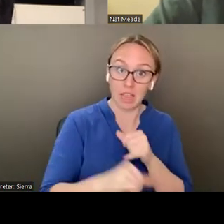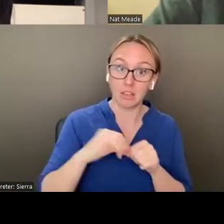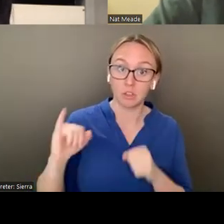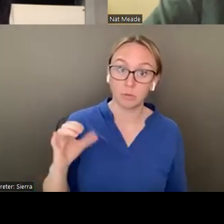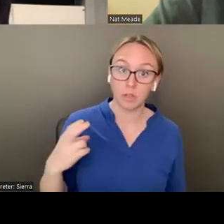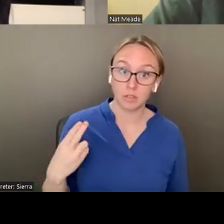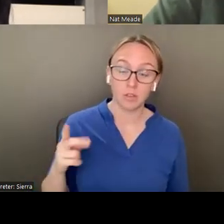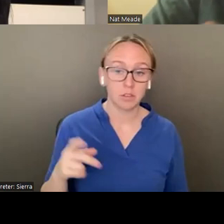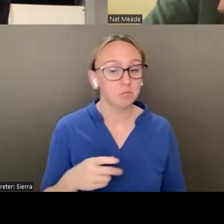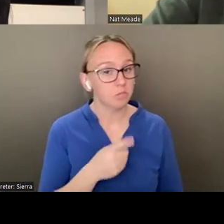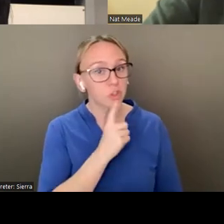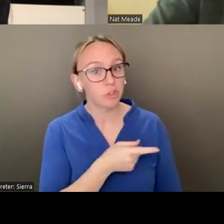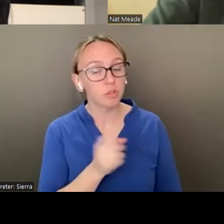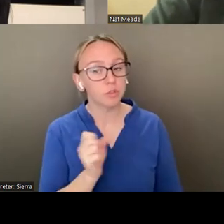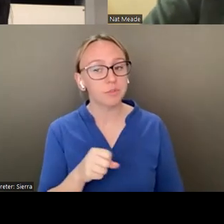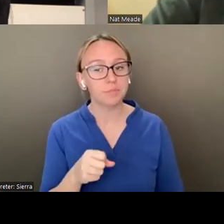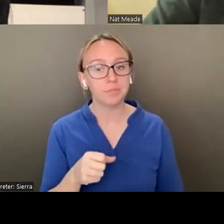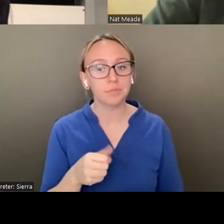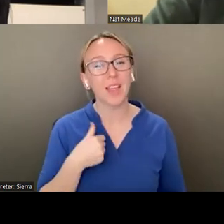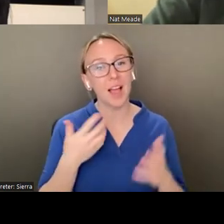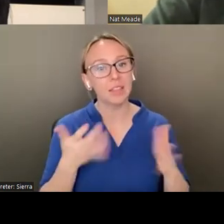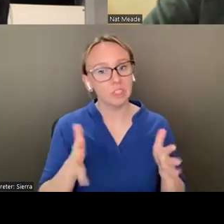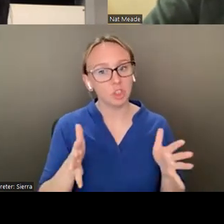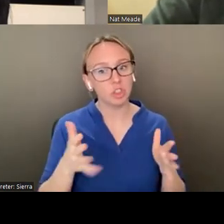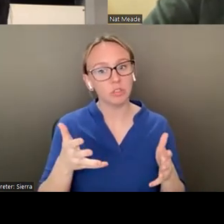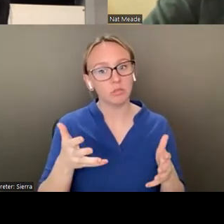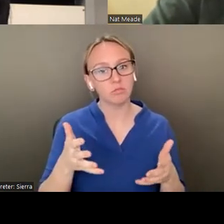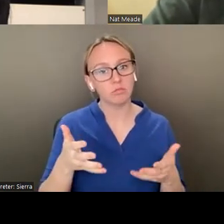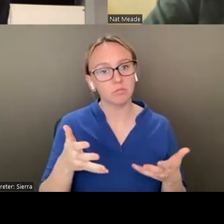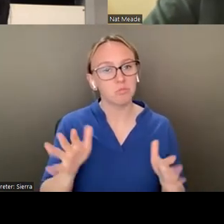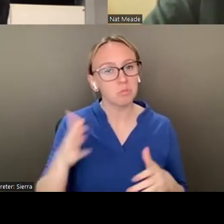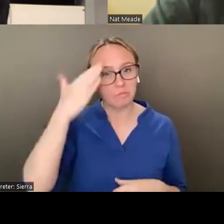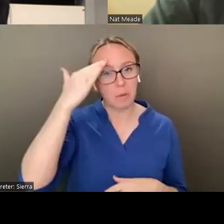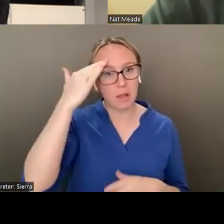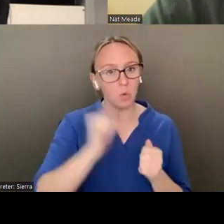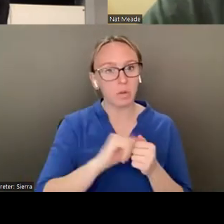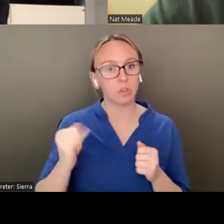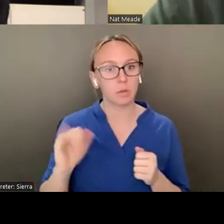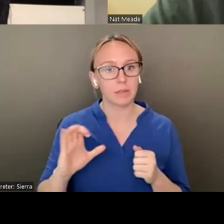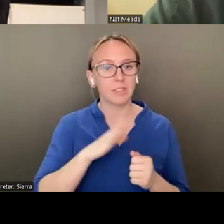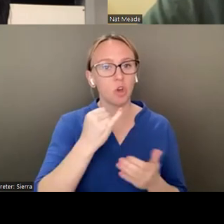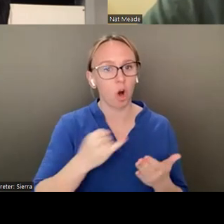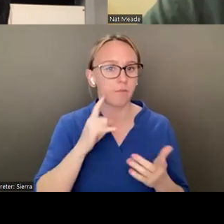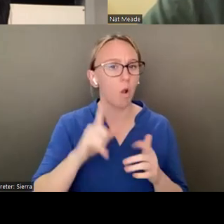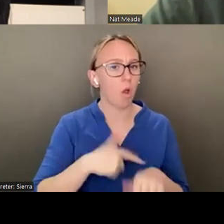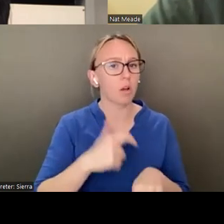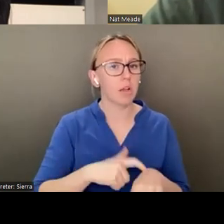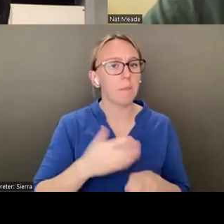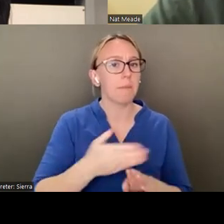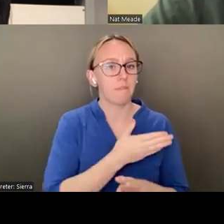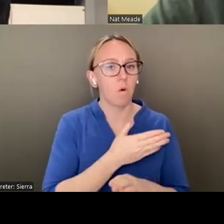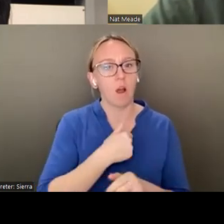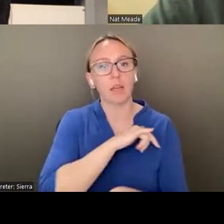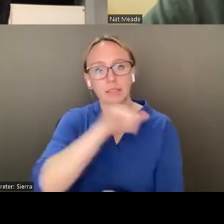very, I mean, I was pretty familiar with James Castle's work for quite a while. So, but I feel like what gets kind of